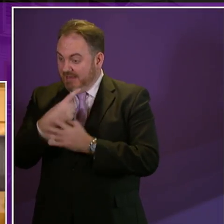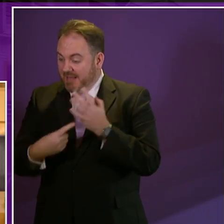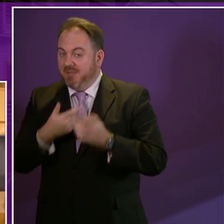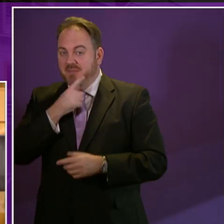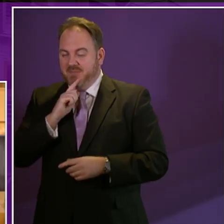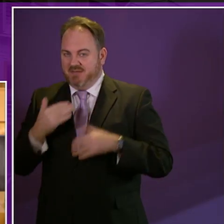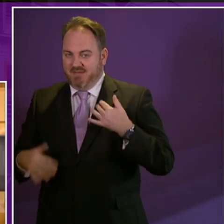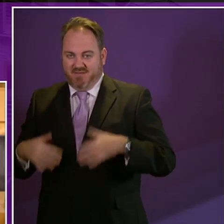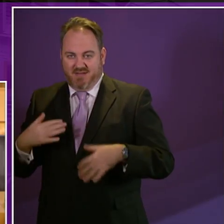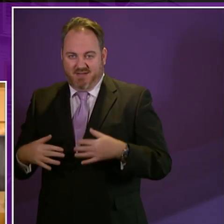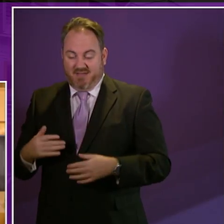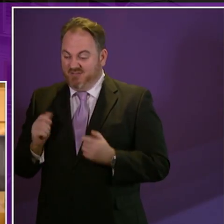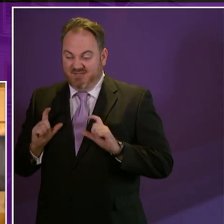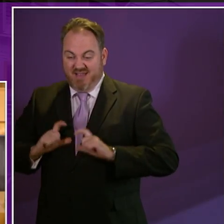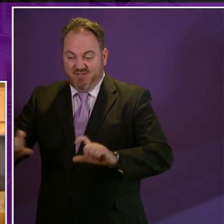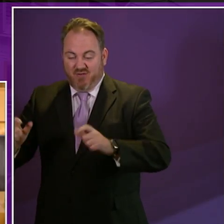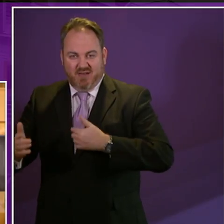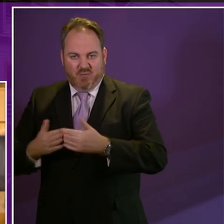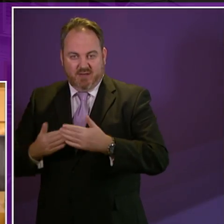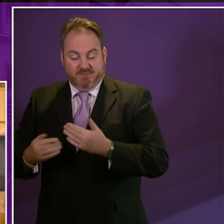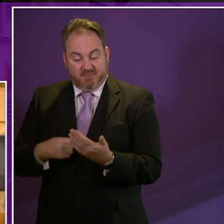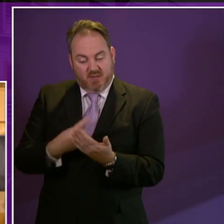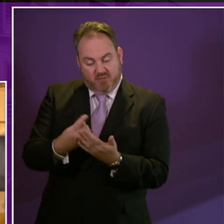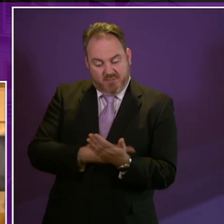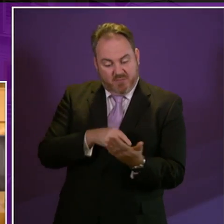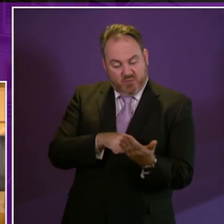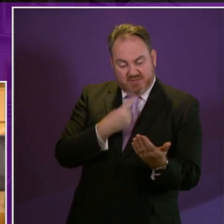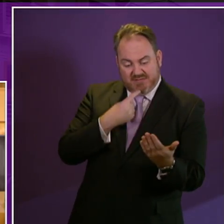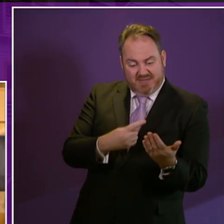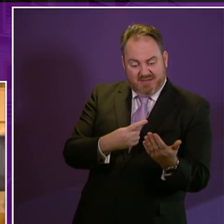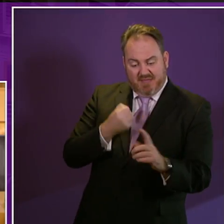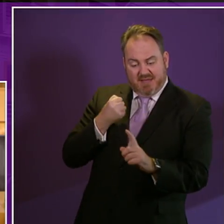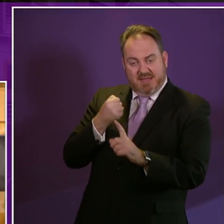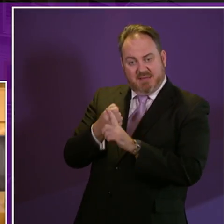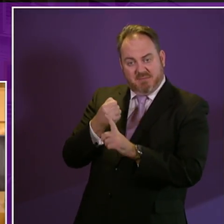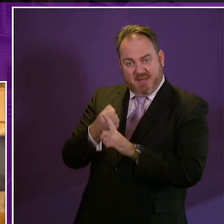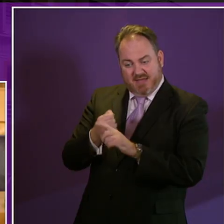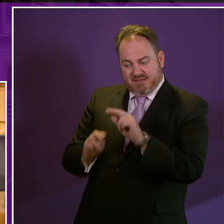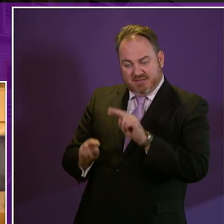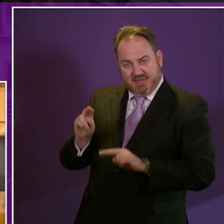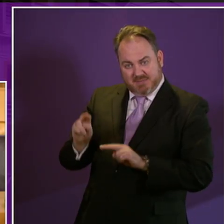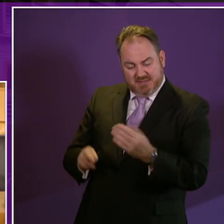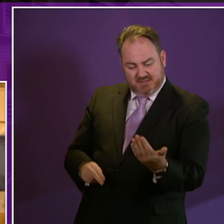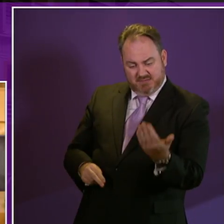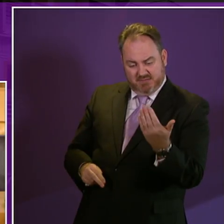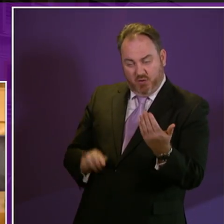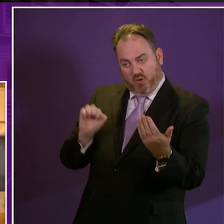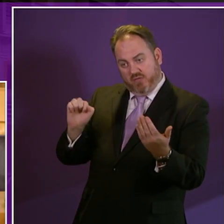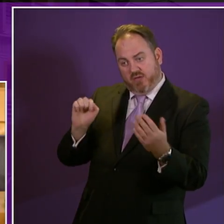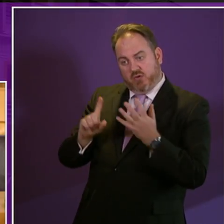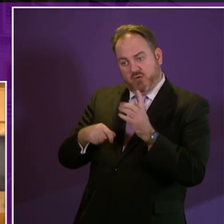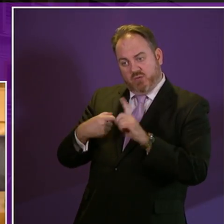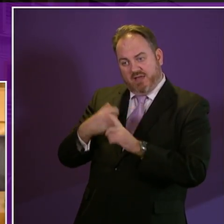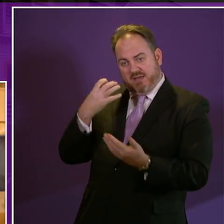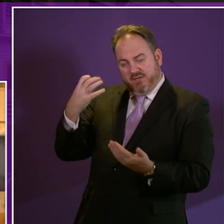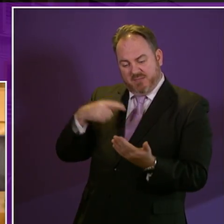on page 26 the report says the impact assessments conducted by the state party that is the UK government to